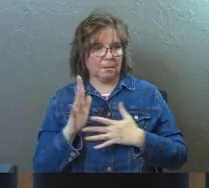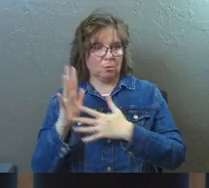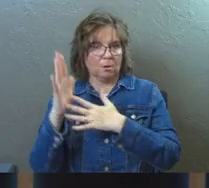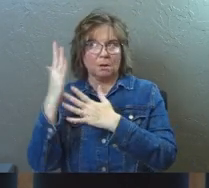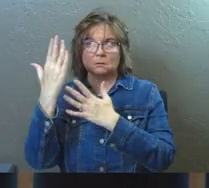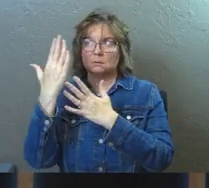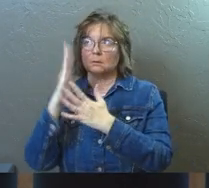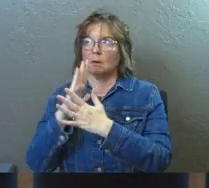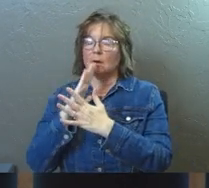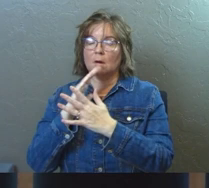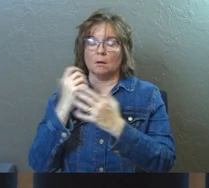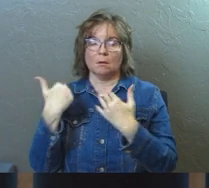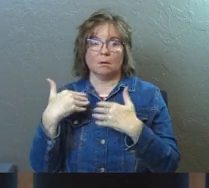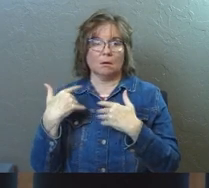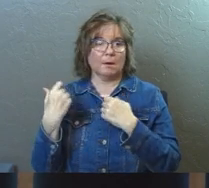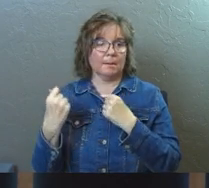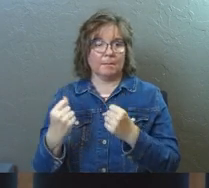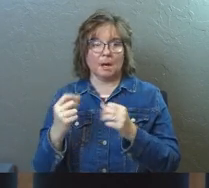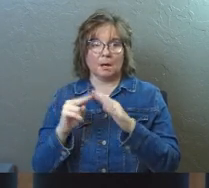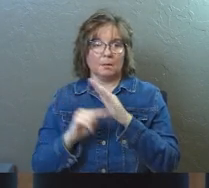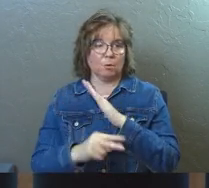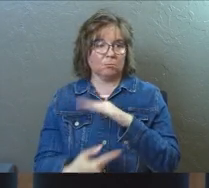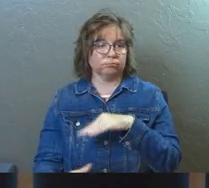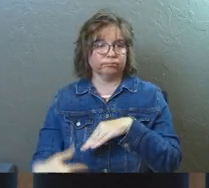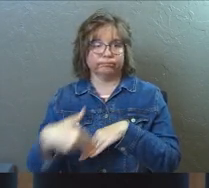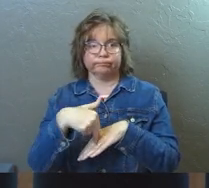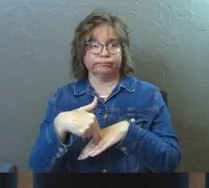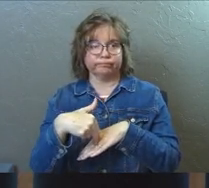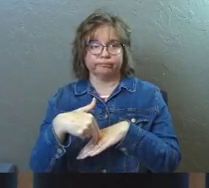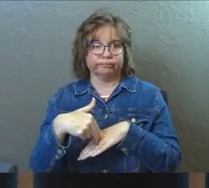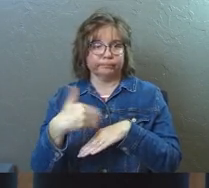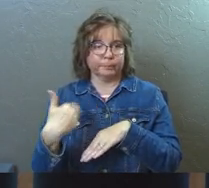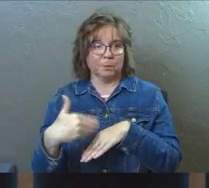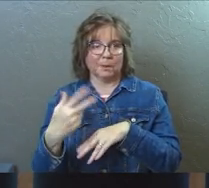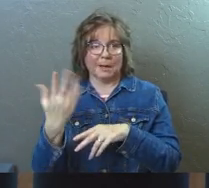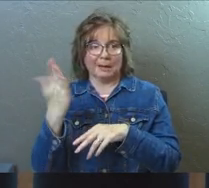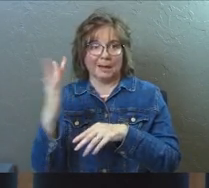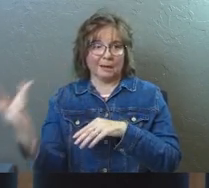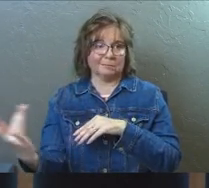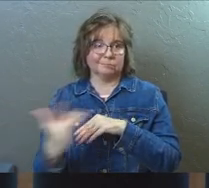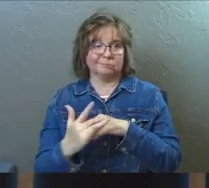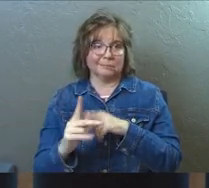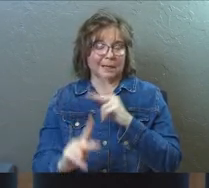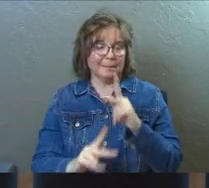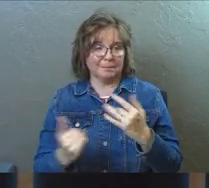God saying, a mighty prophet has risen among us and God has visited his people today.